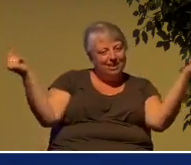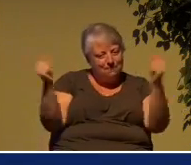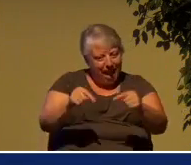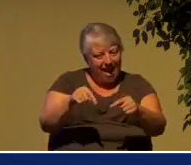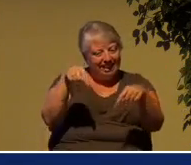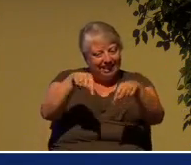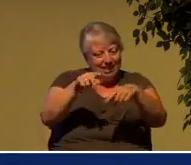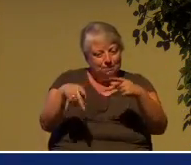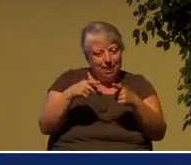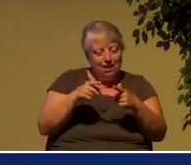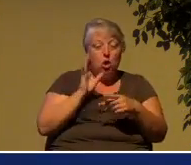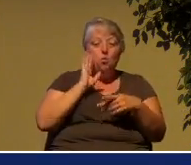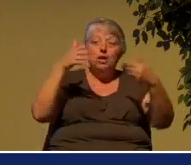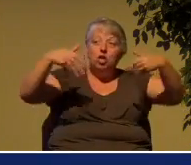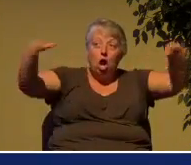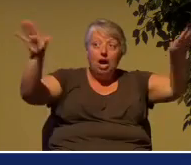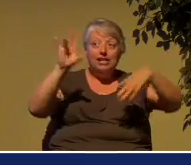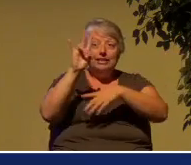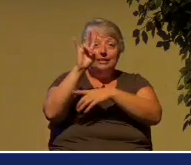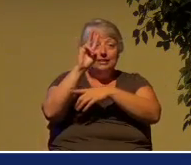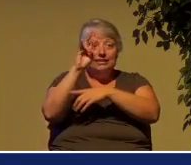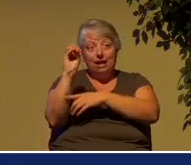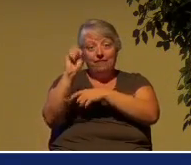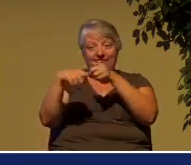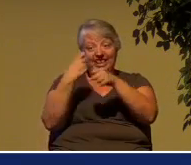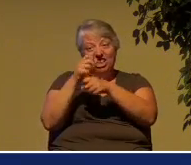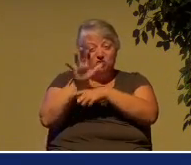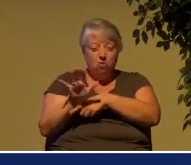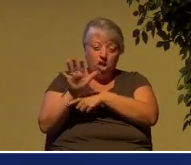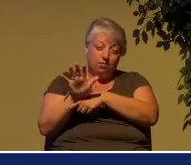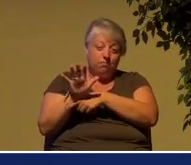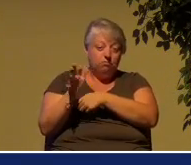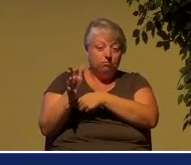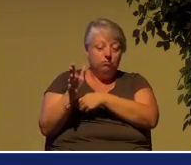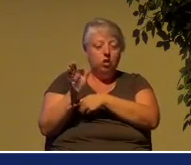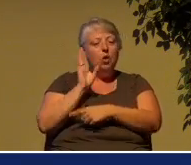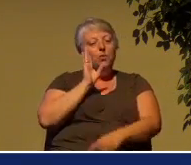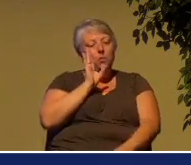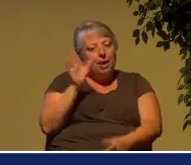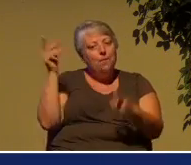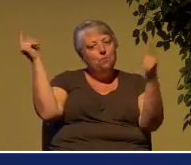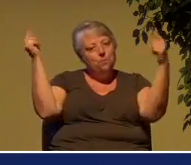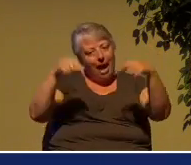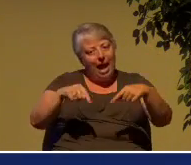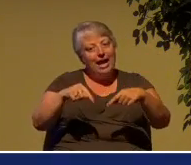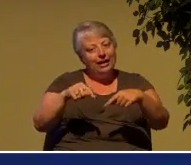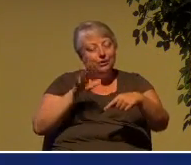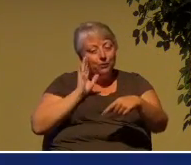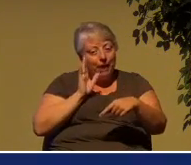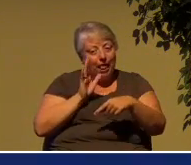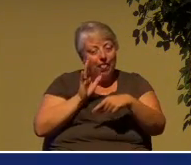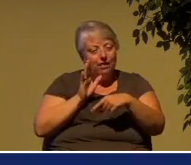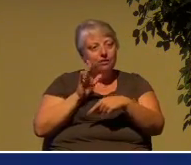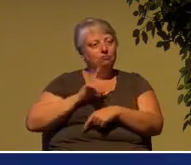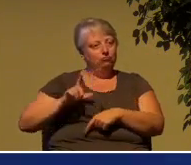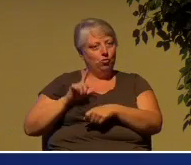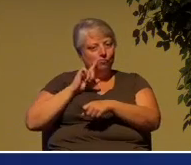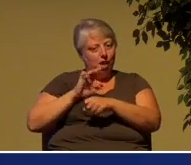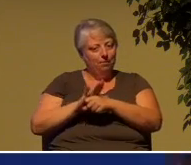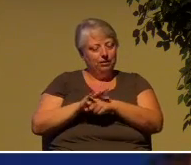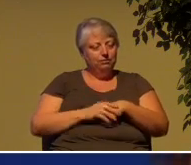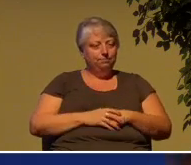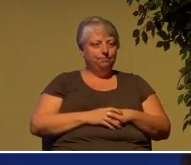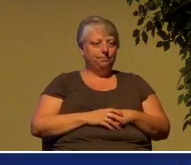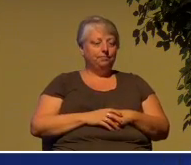You're going to be gone for 70 years, give or take, but I will bring you back. And historically, we know from the Old